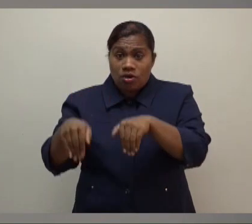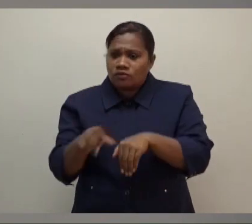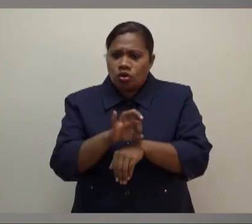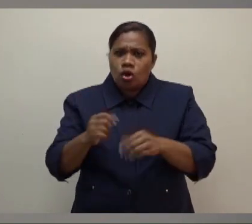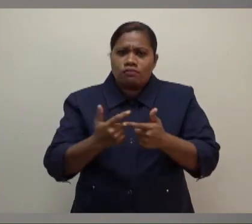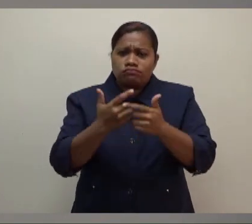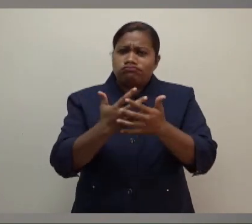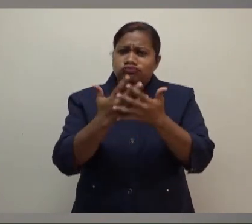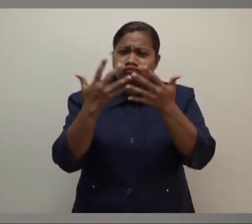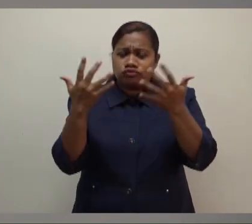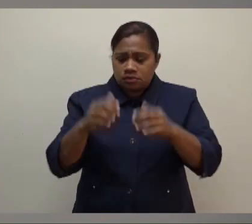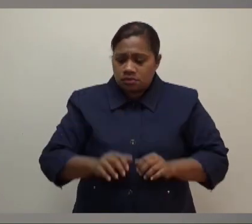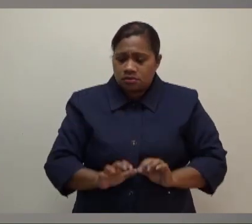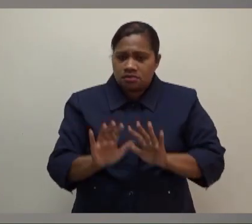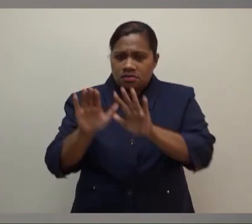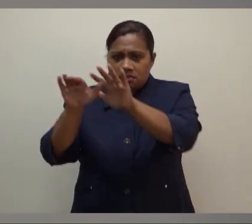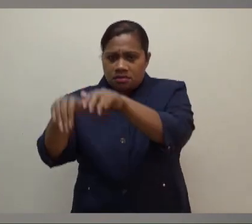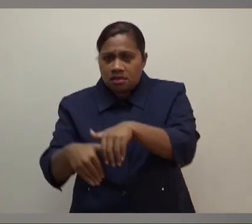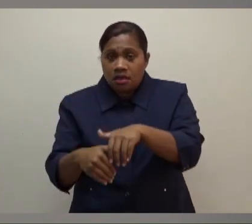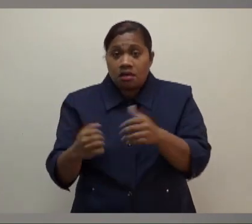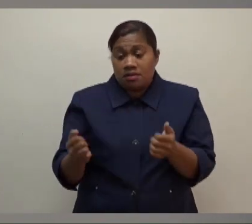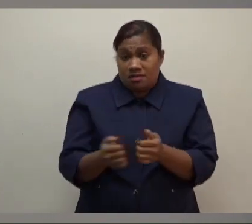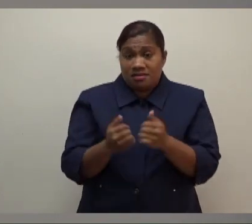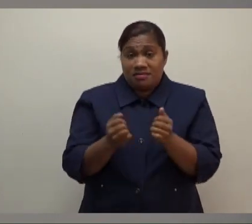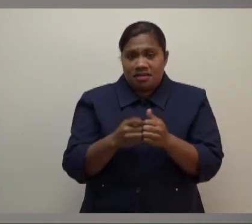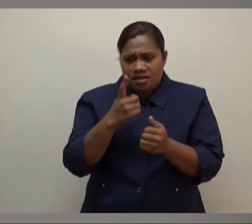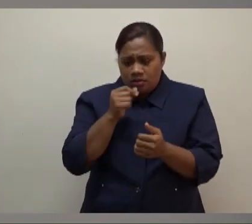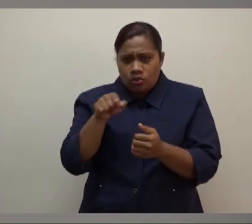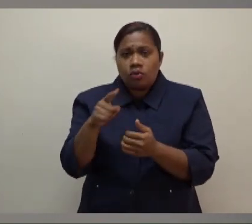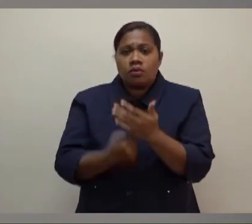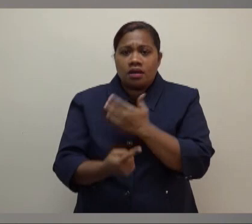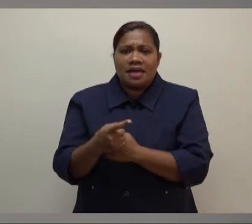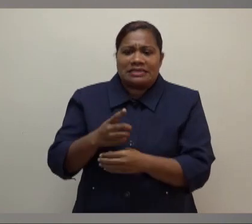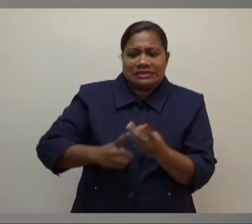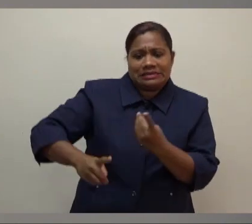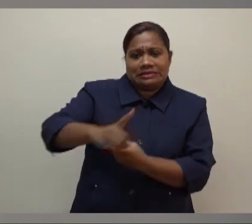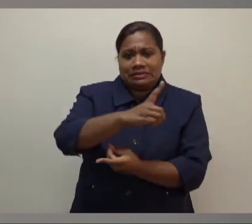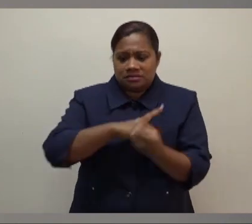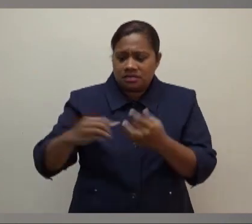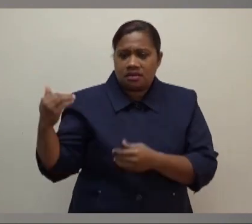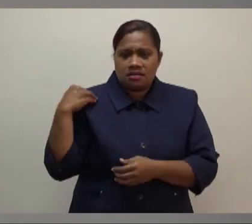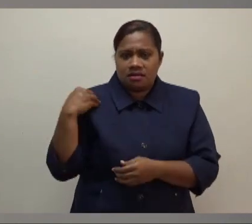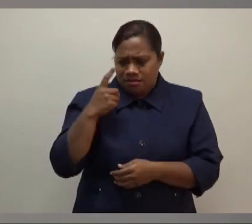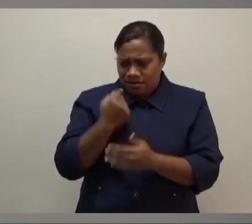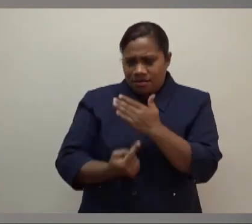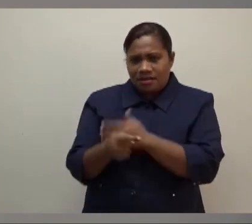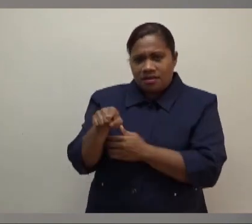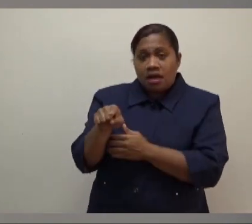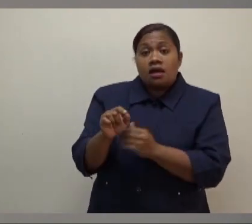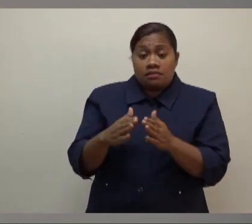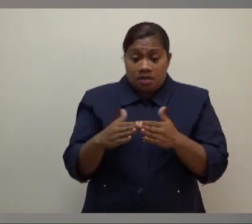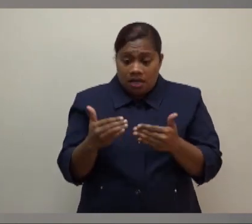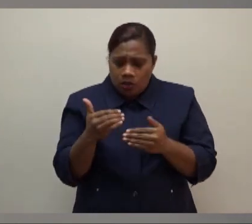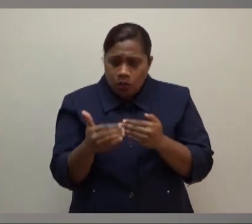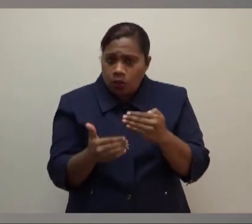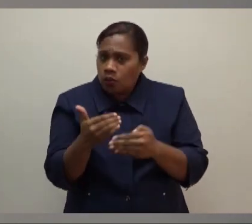have inundated many of the areas that could have also had an equally disastrous impact too. So it's an ongoing situation. a very